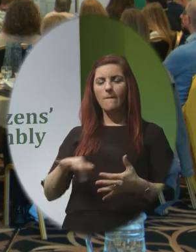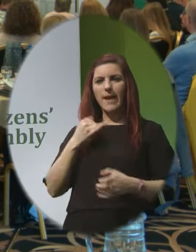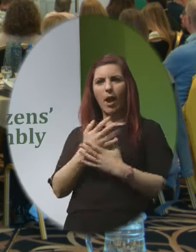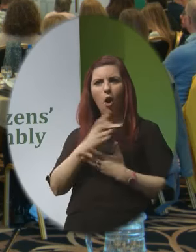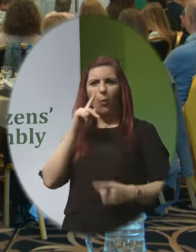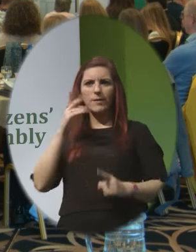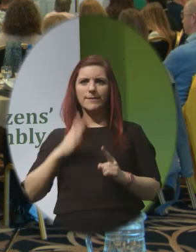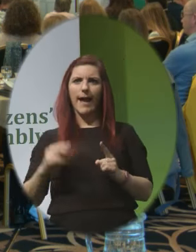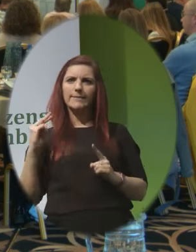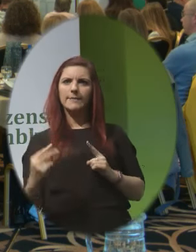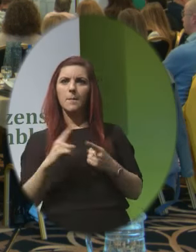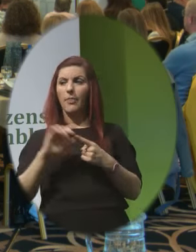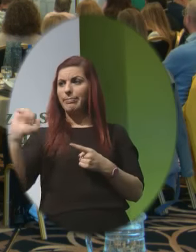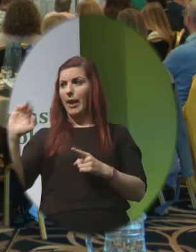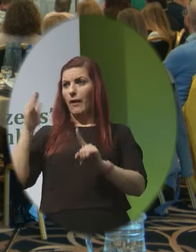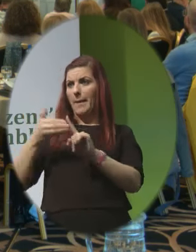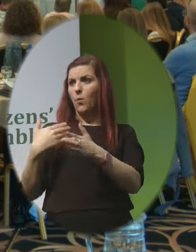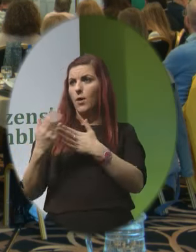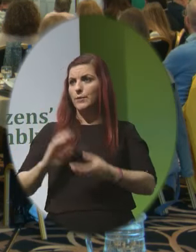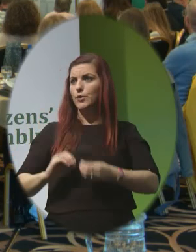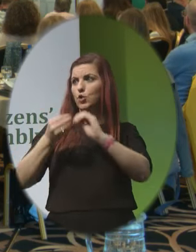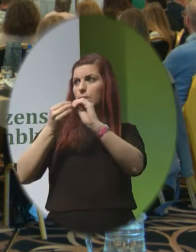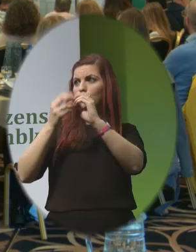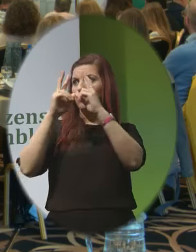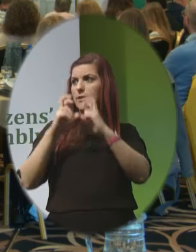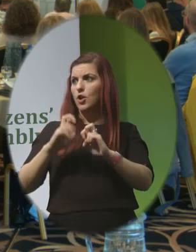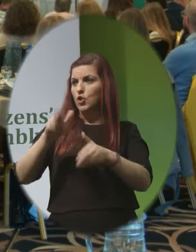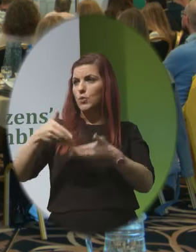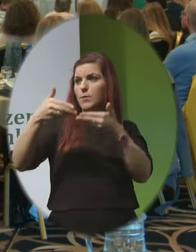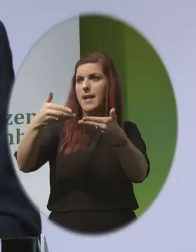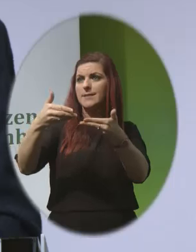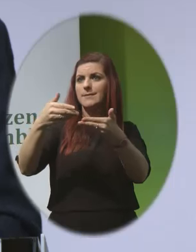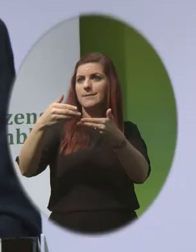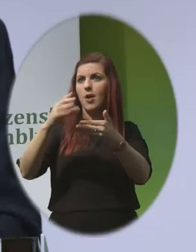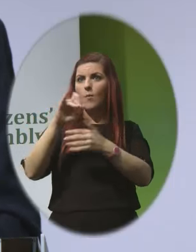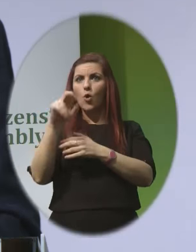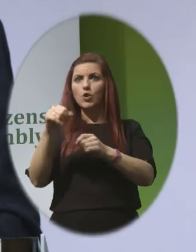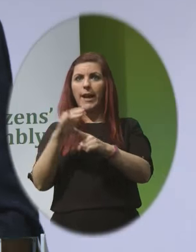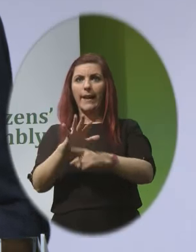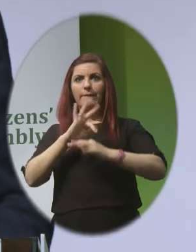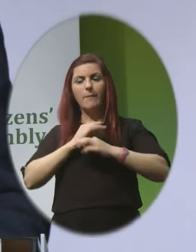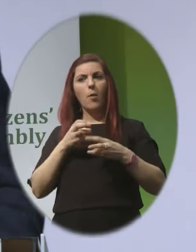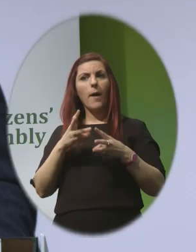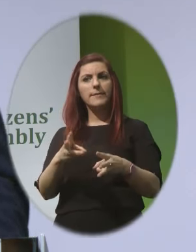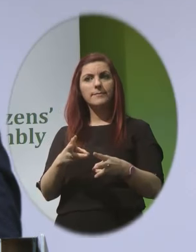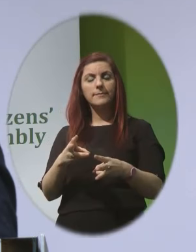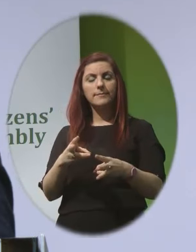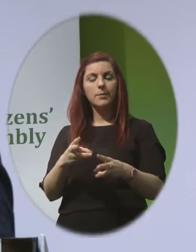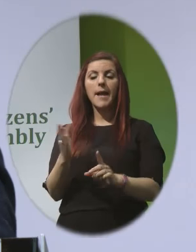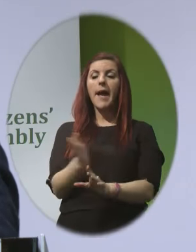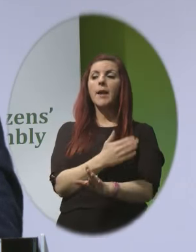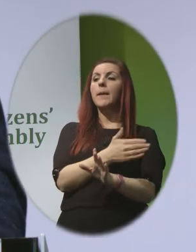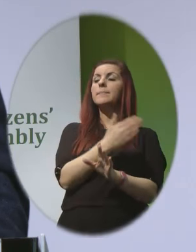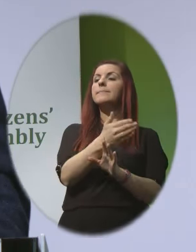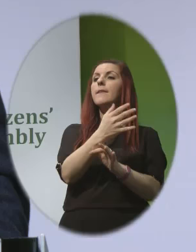entire purpose is to produce research presenting abortion in a favourable light Despite all of this, Family and